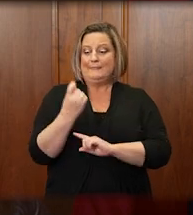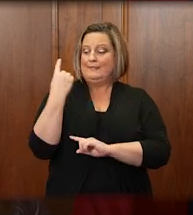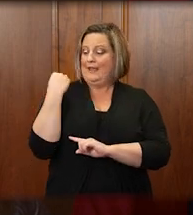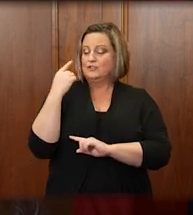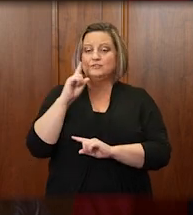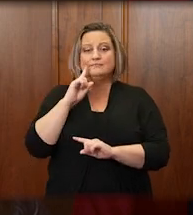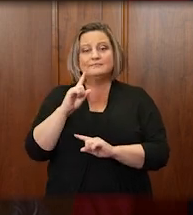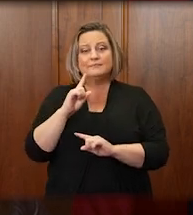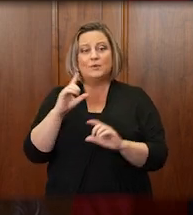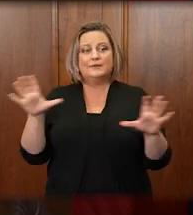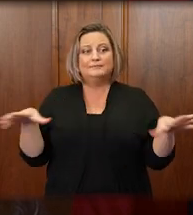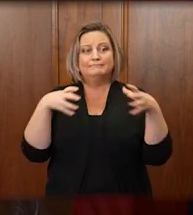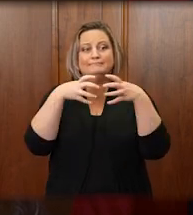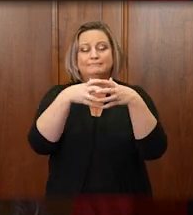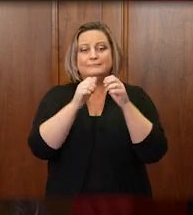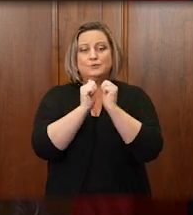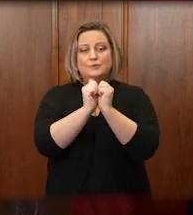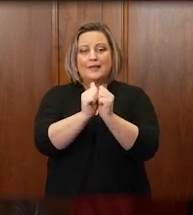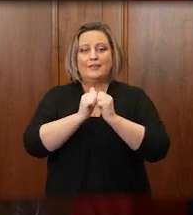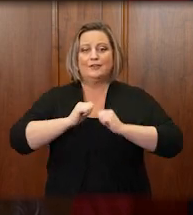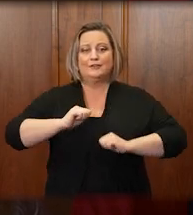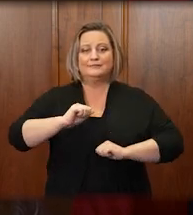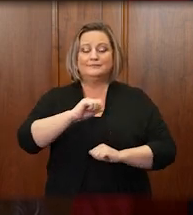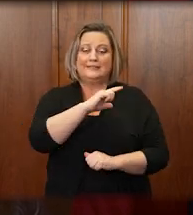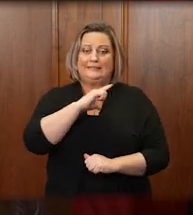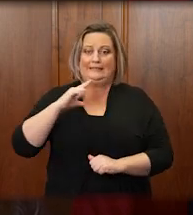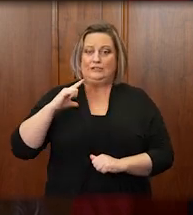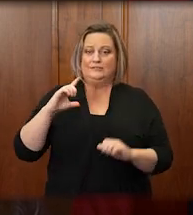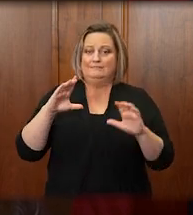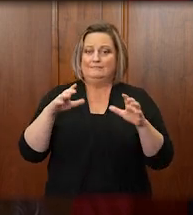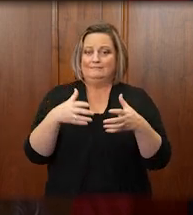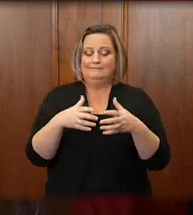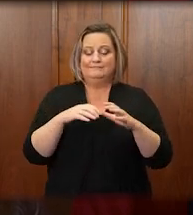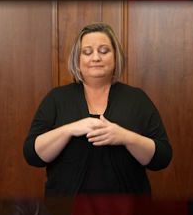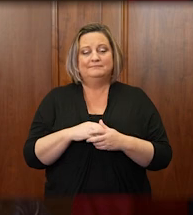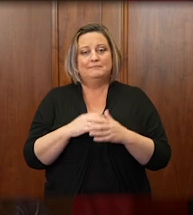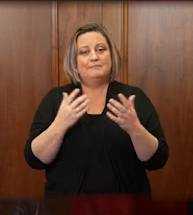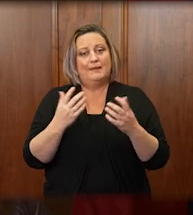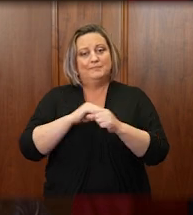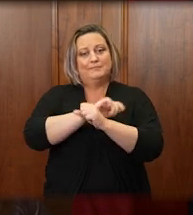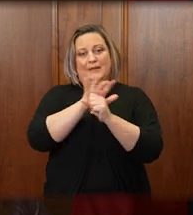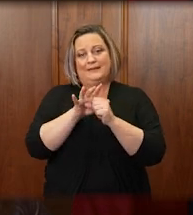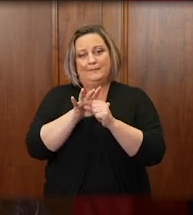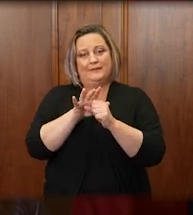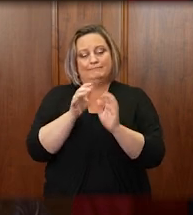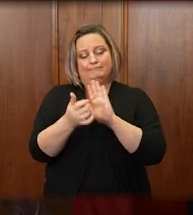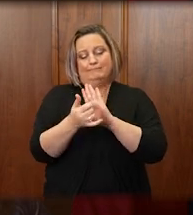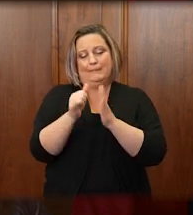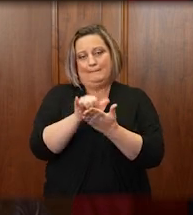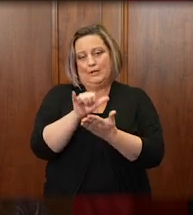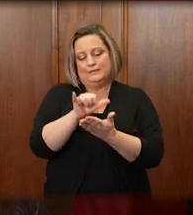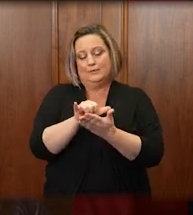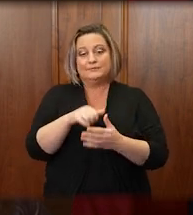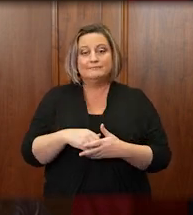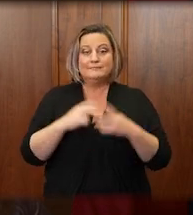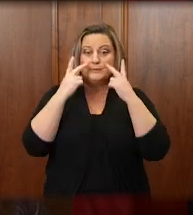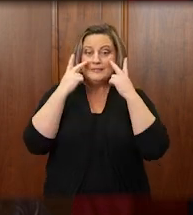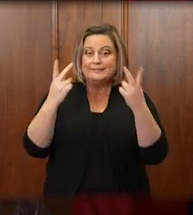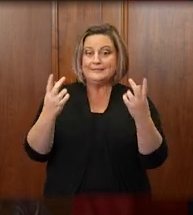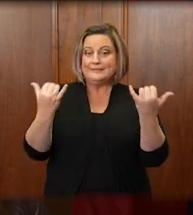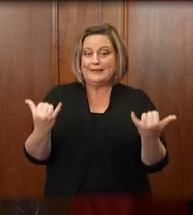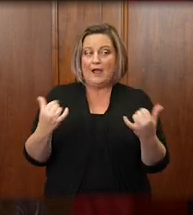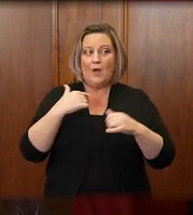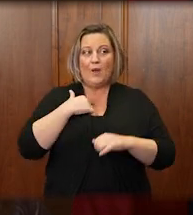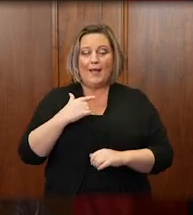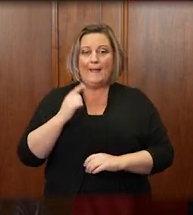but as with so many other things, the pandemic has made that impossible. As you can see, I am speaking to you from the Supreme